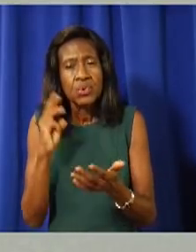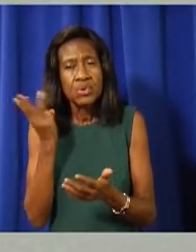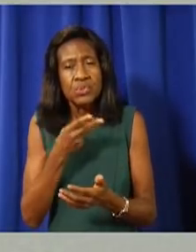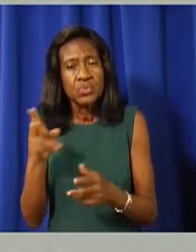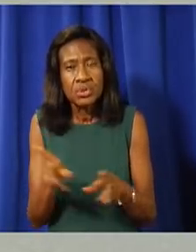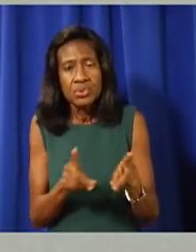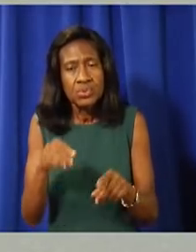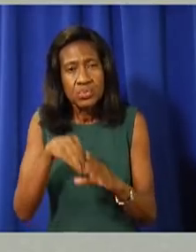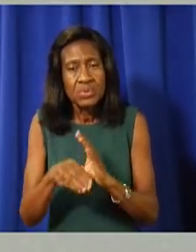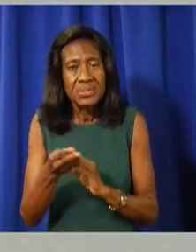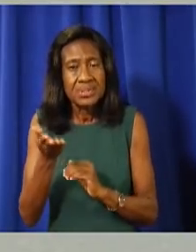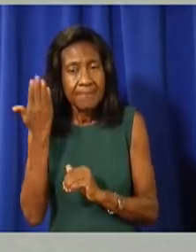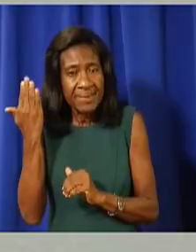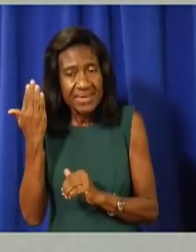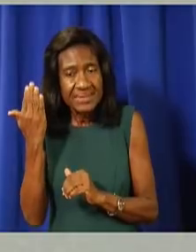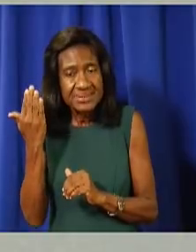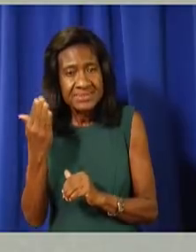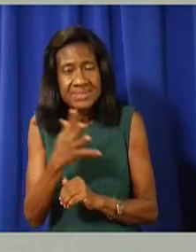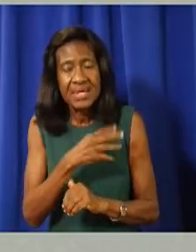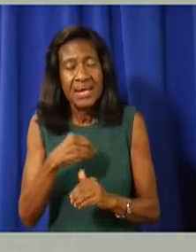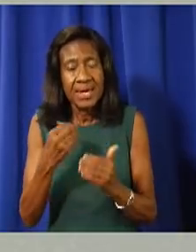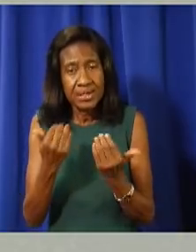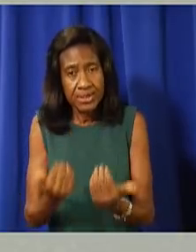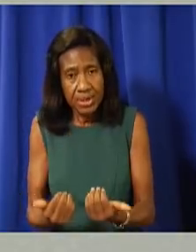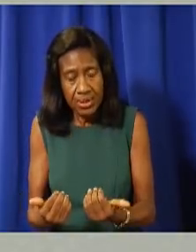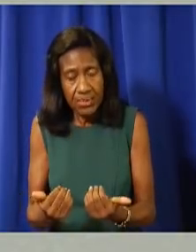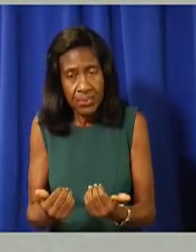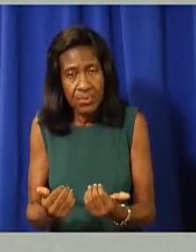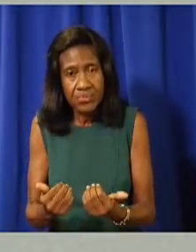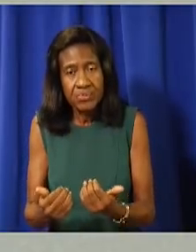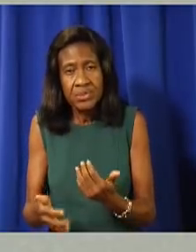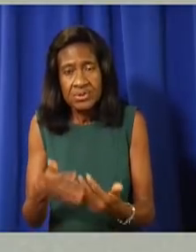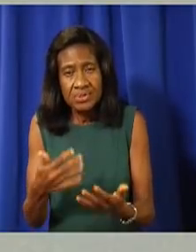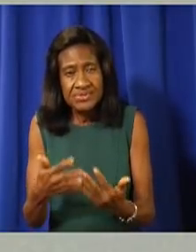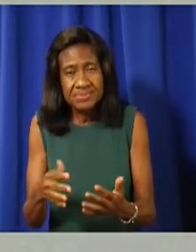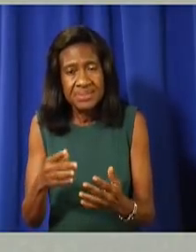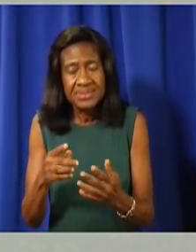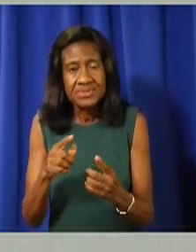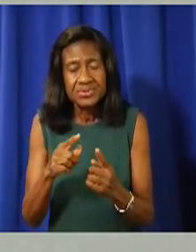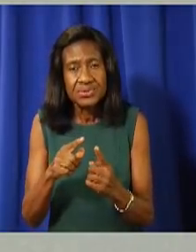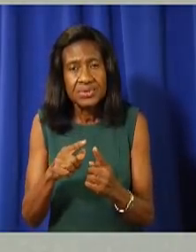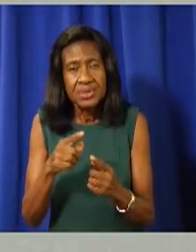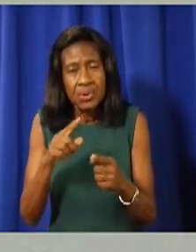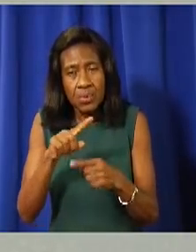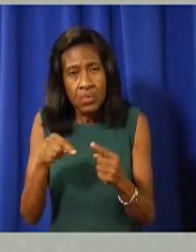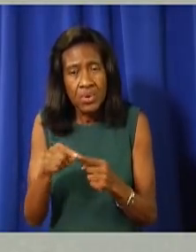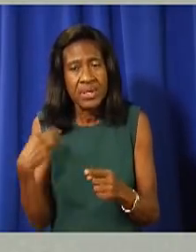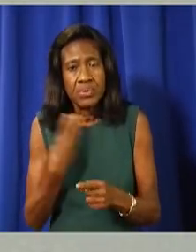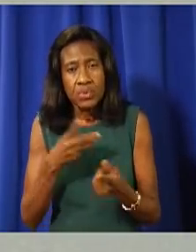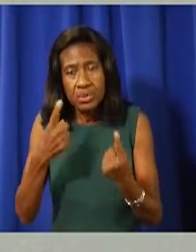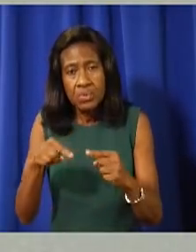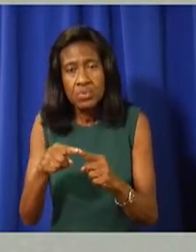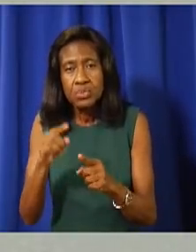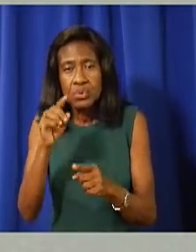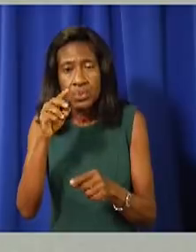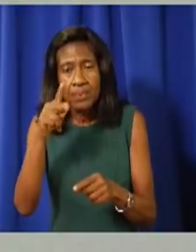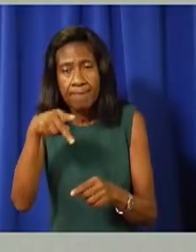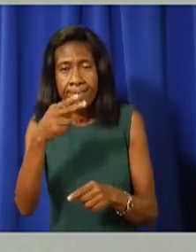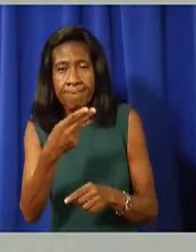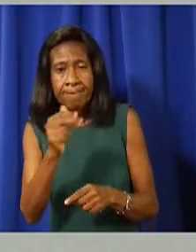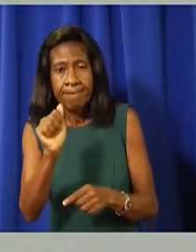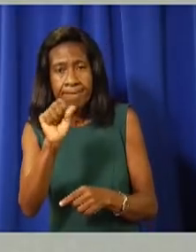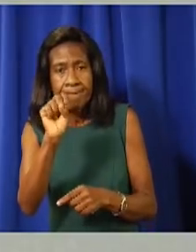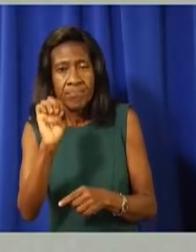will continue this approach. Whether or not we move to phase four on the 14th of October will depend heavily on what we